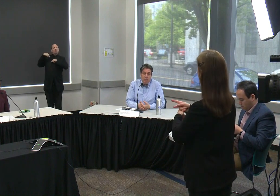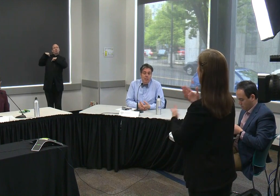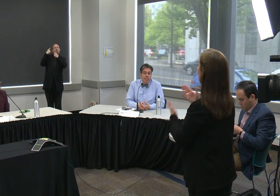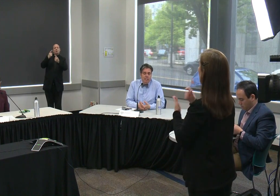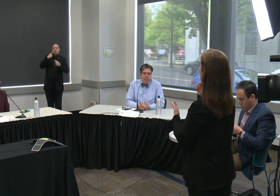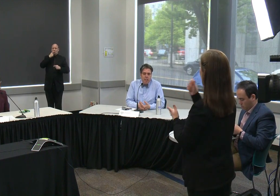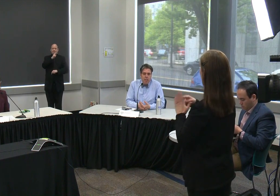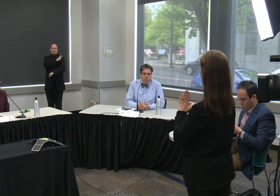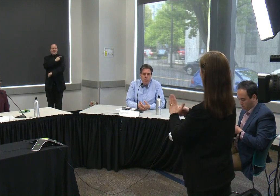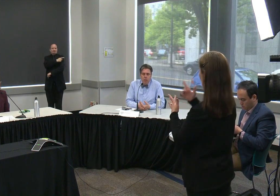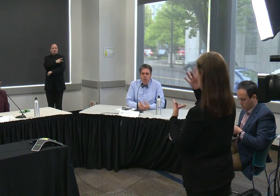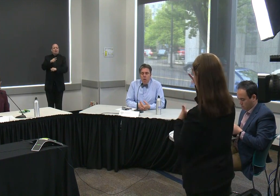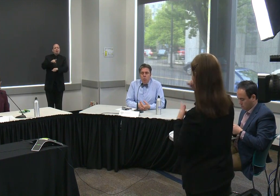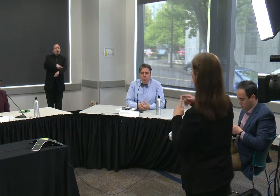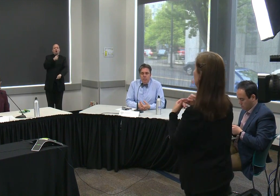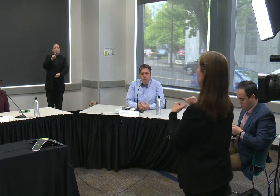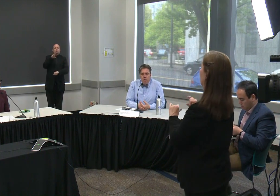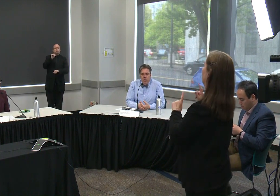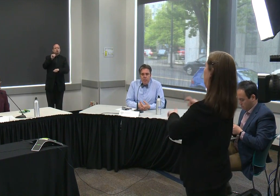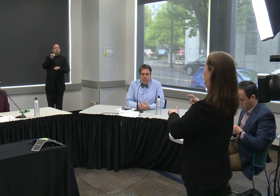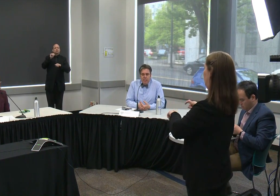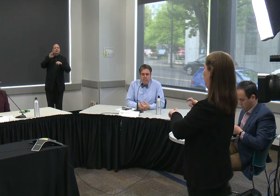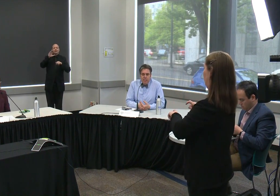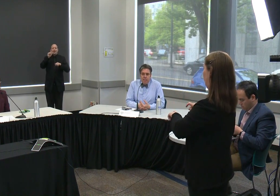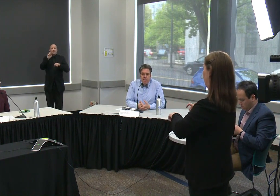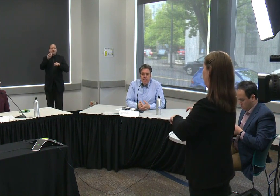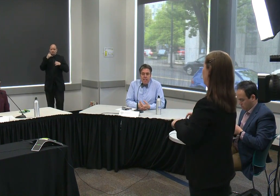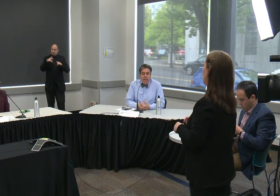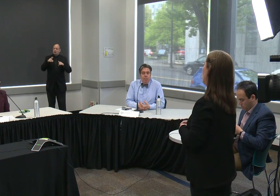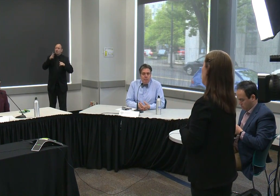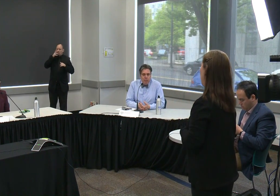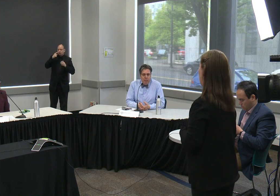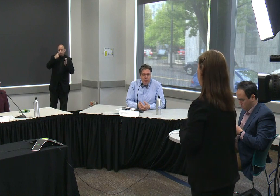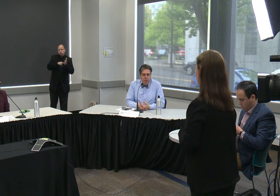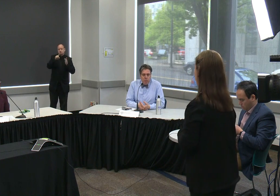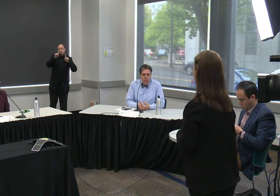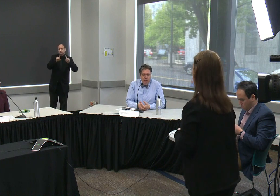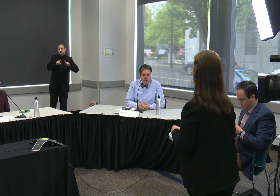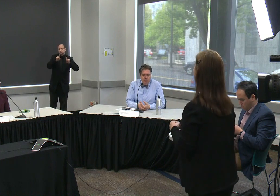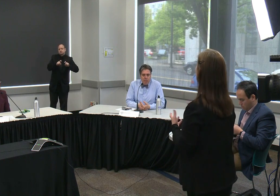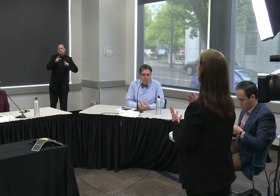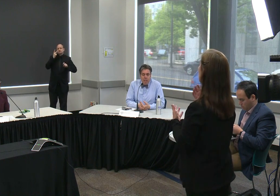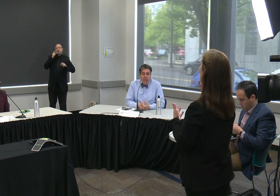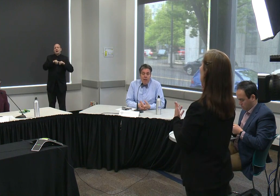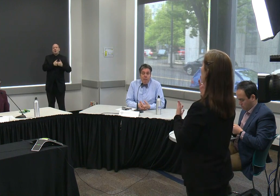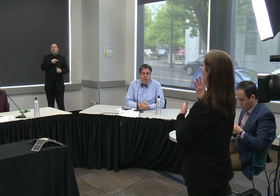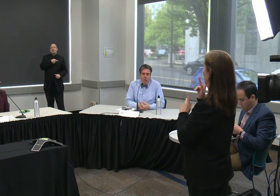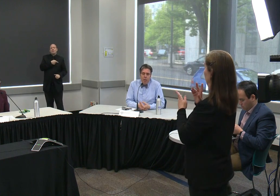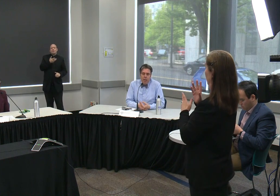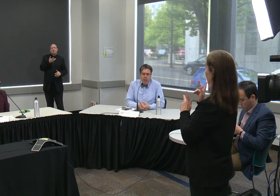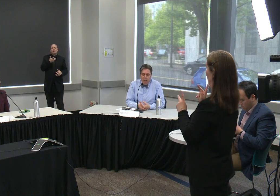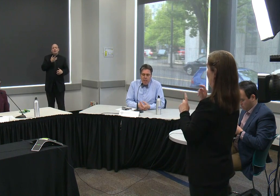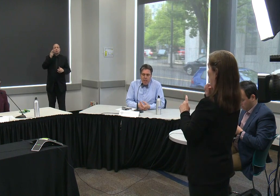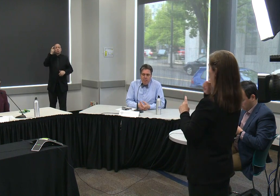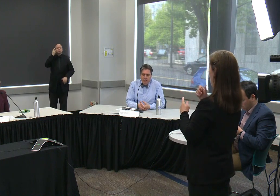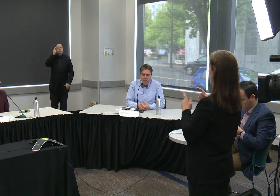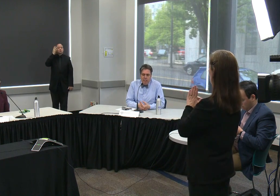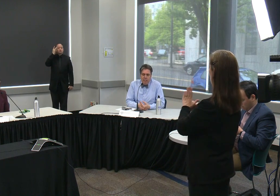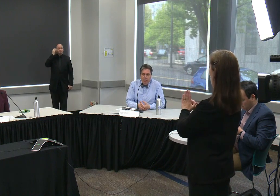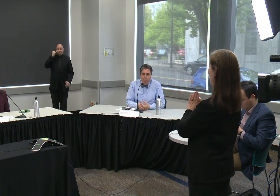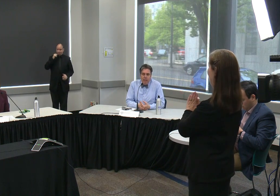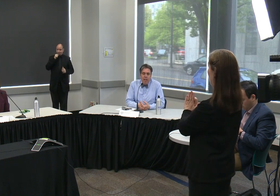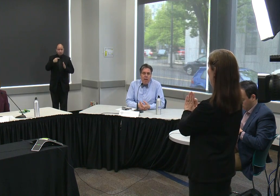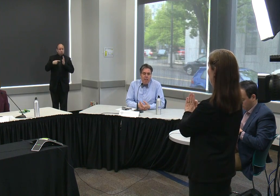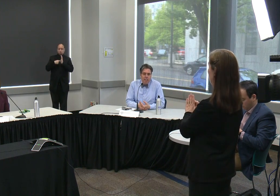should be considered what we do know is that this disease can be spread from those without symptoms and we know that our congregate